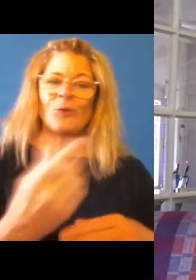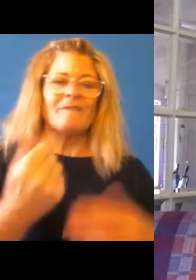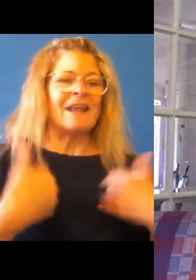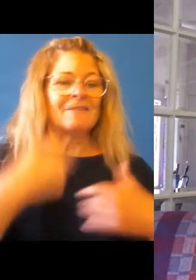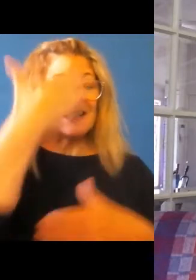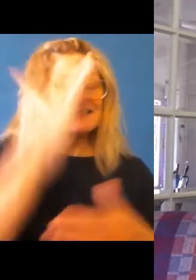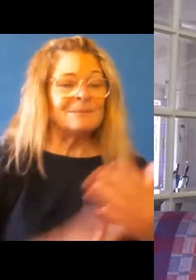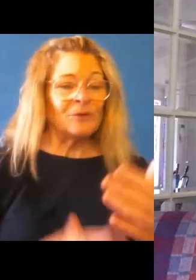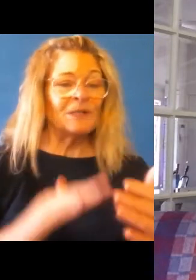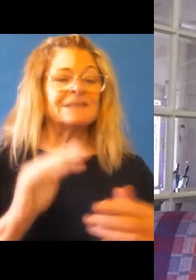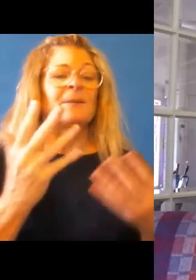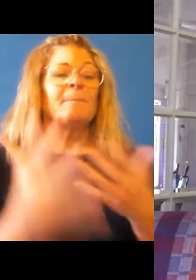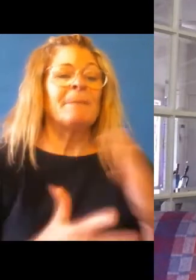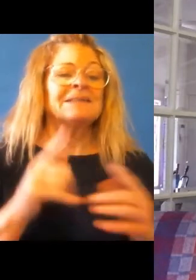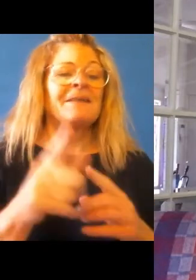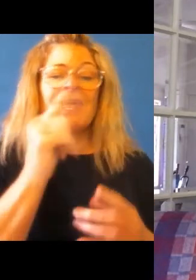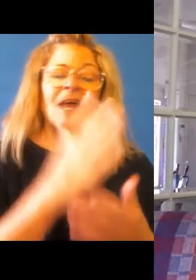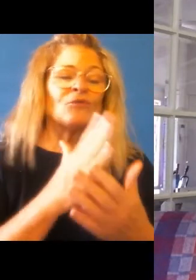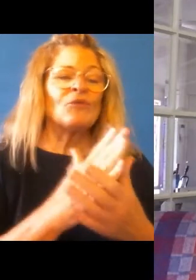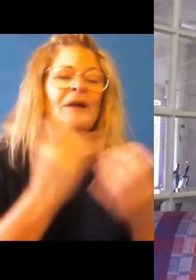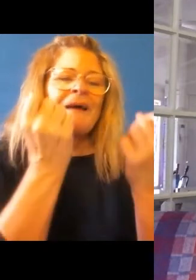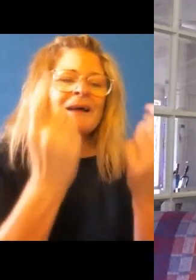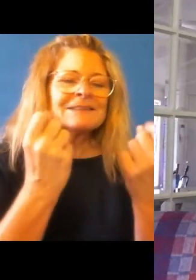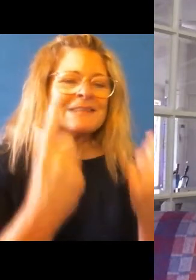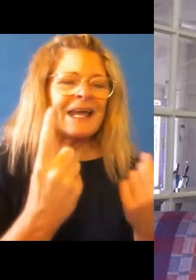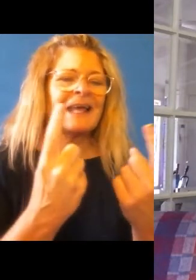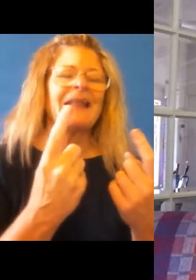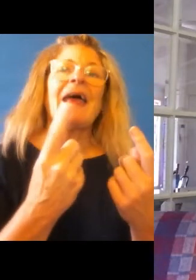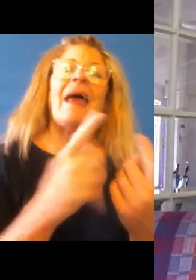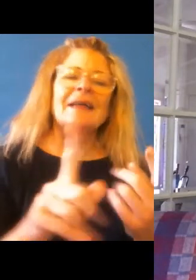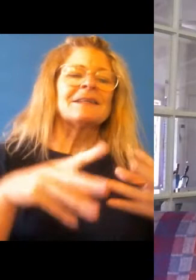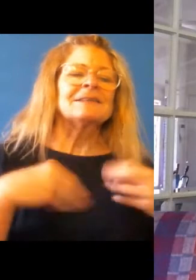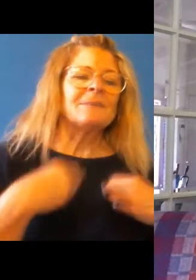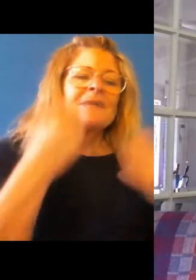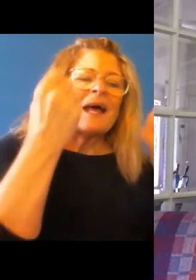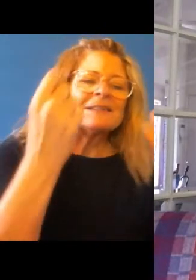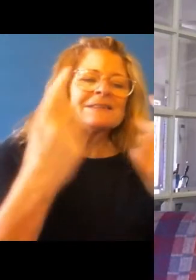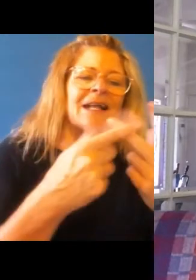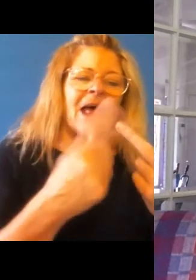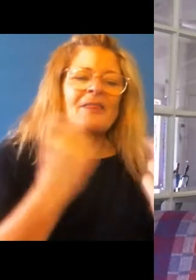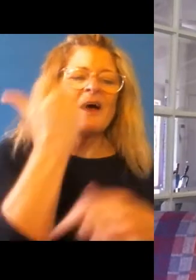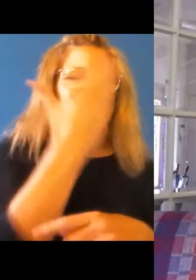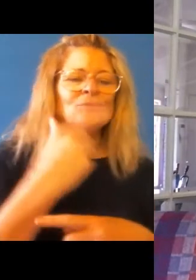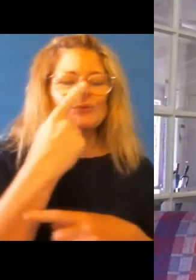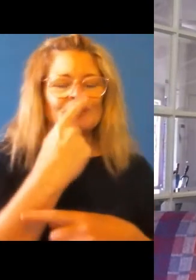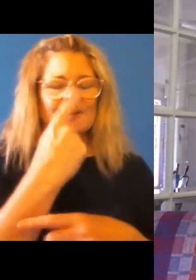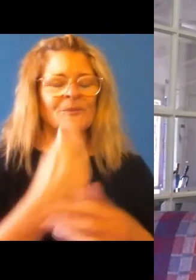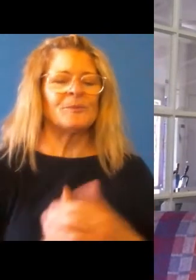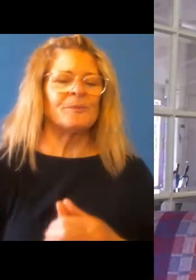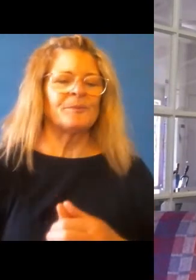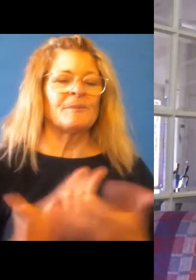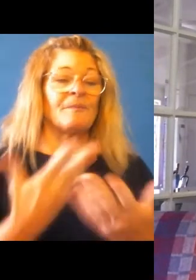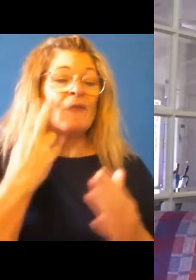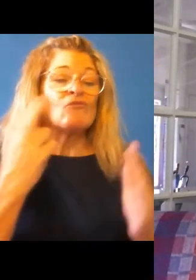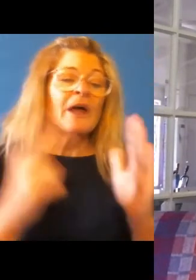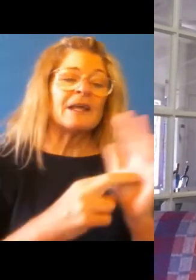relate to it as well as, as everybody else's understanding, um, you know, and, and recognizing that, that pollies